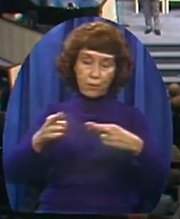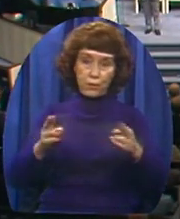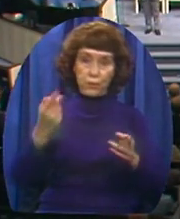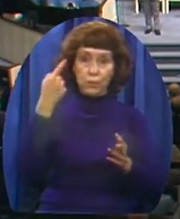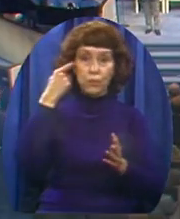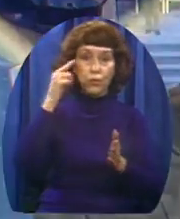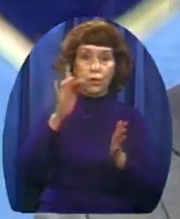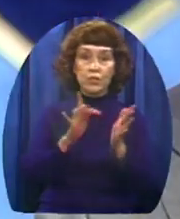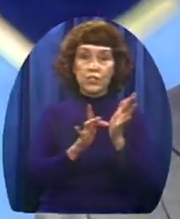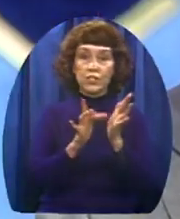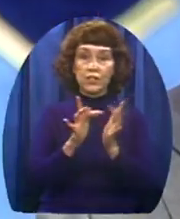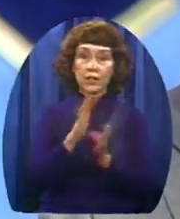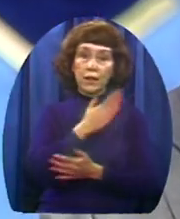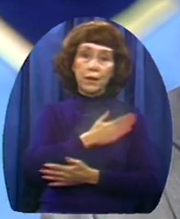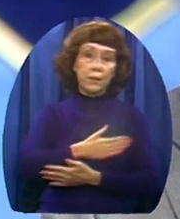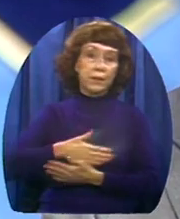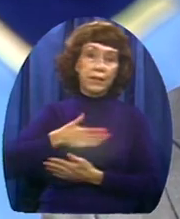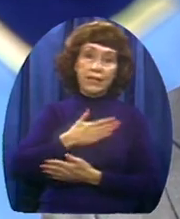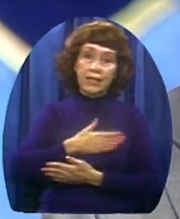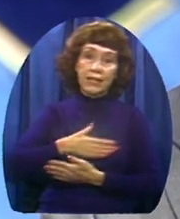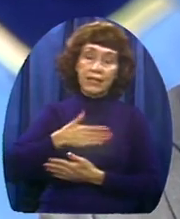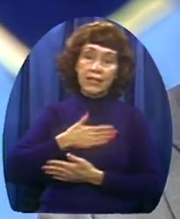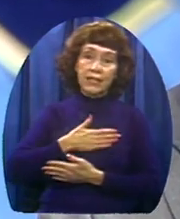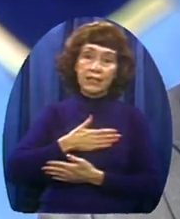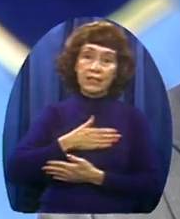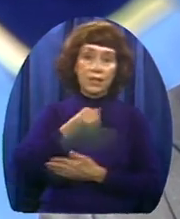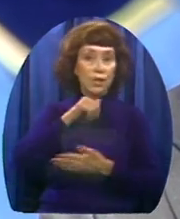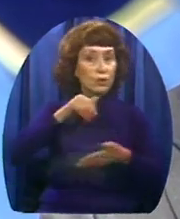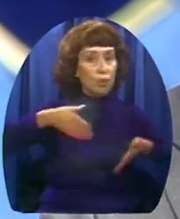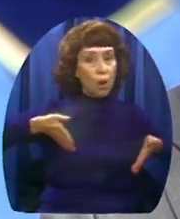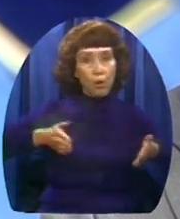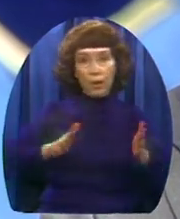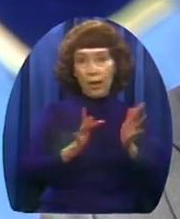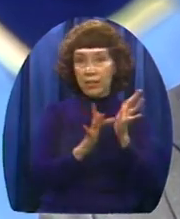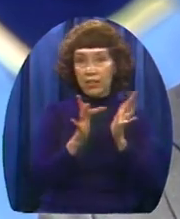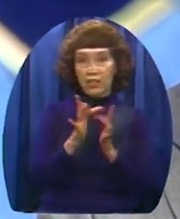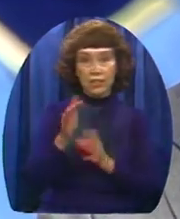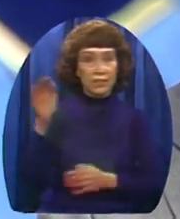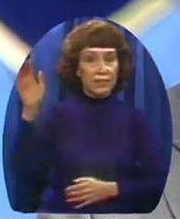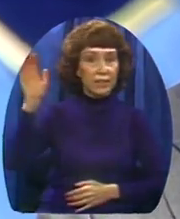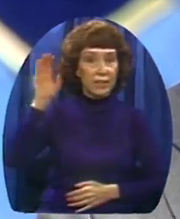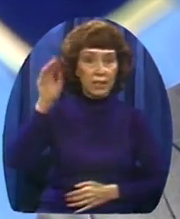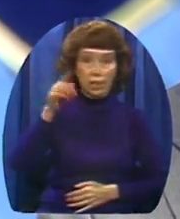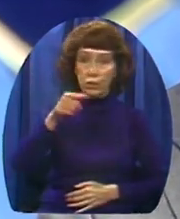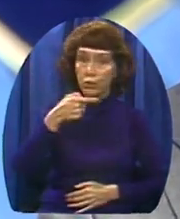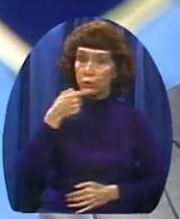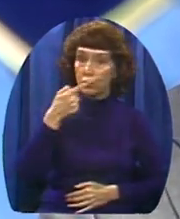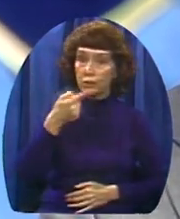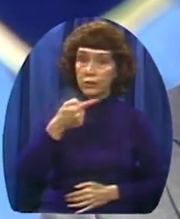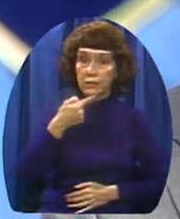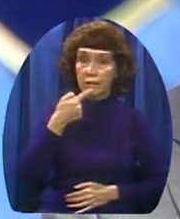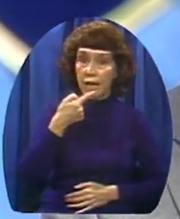Please don't let him hear you say No